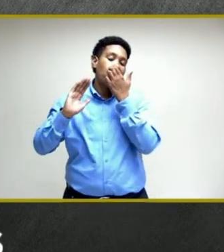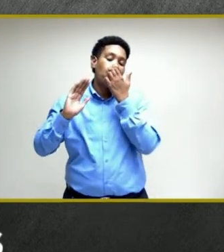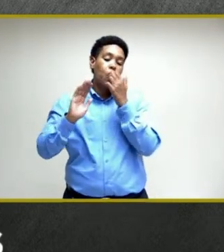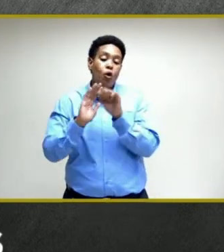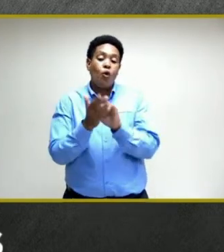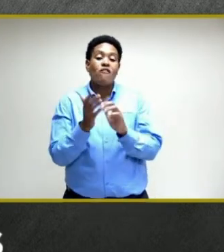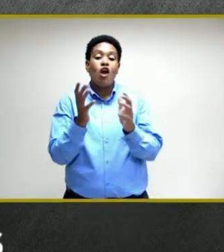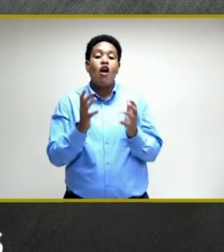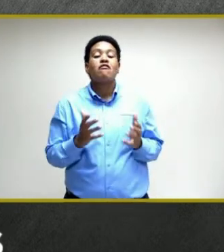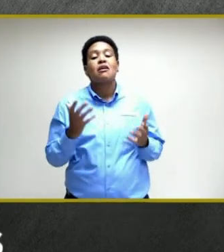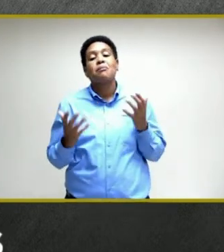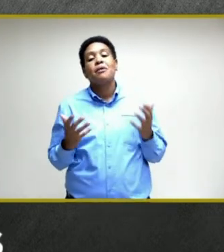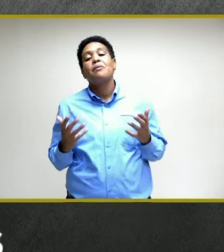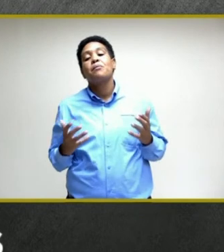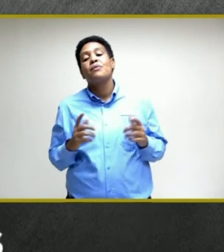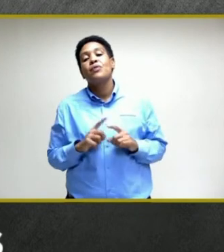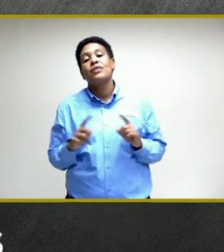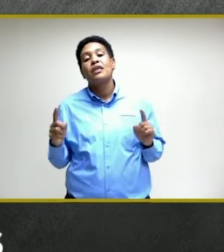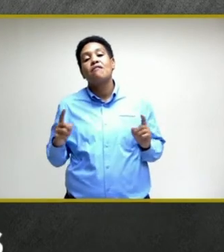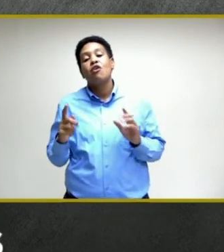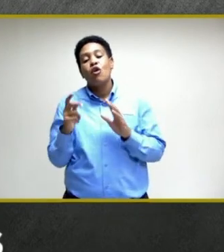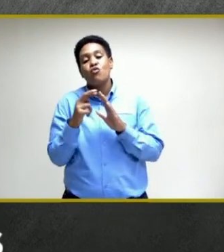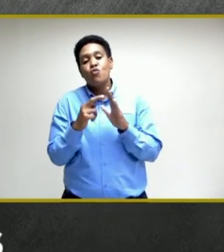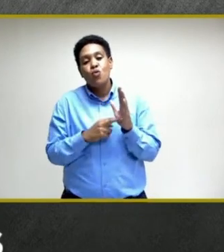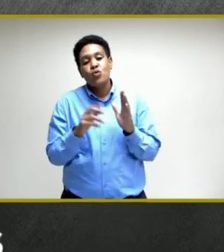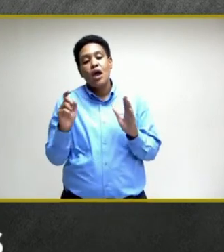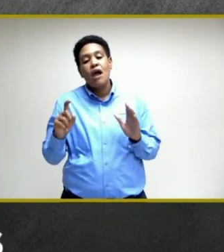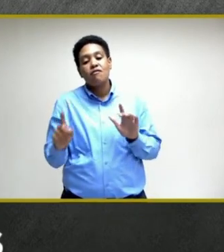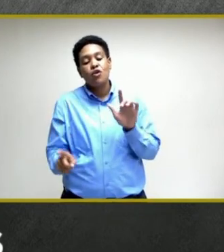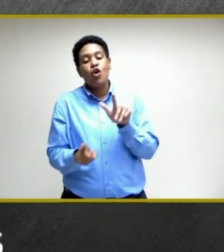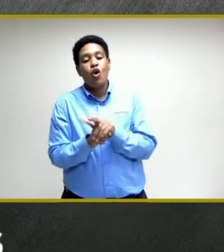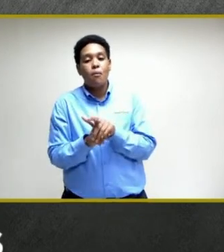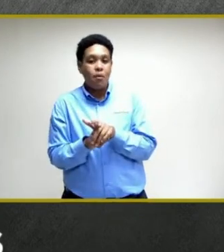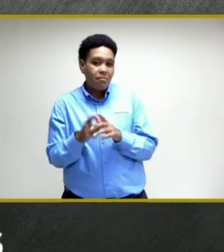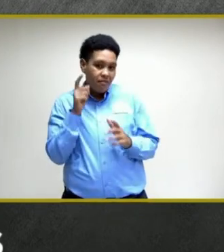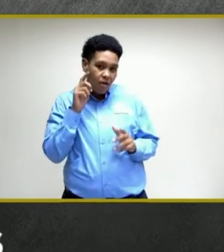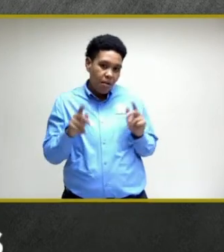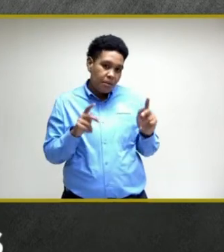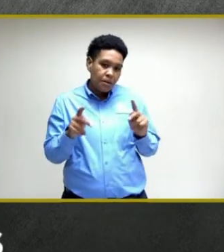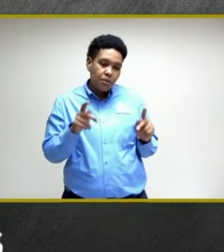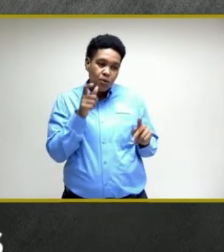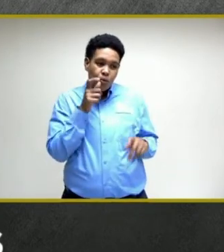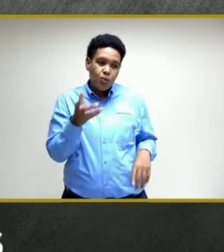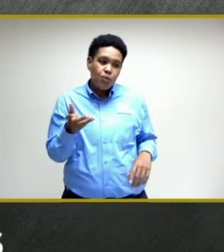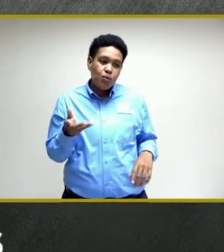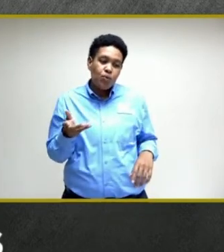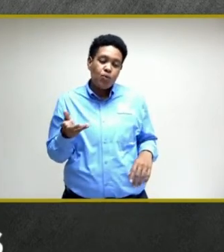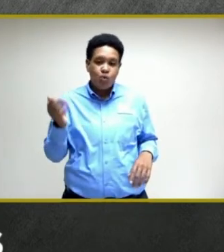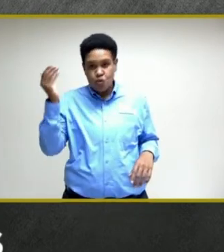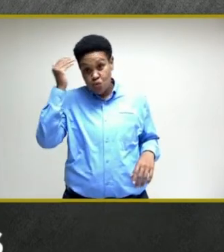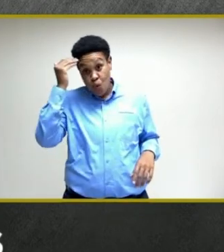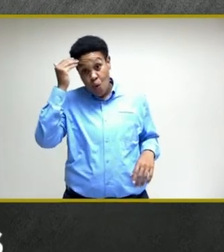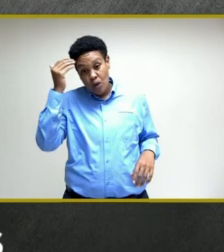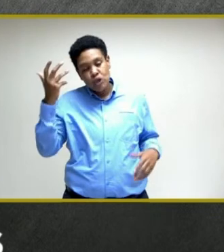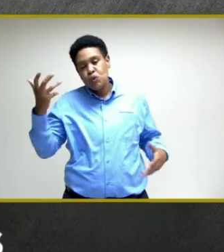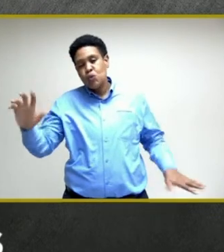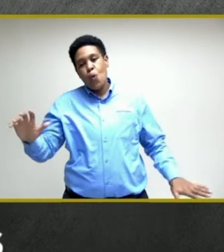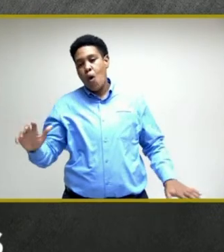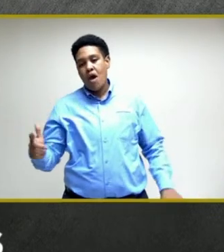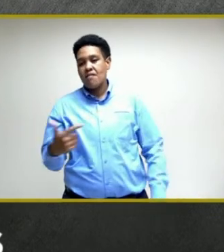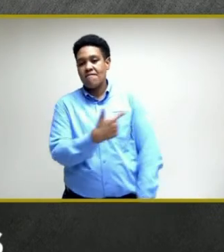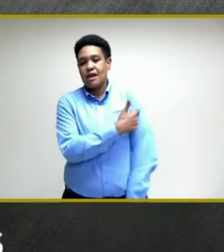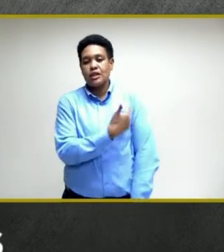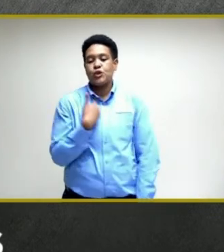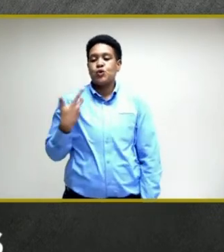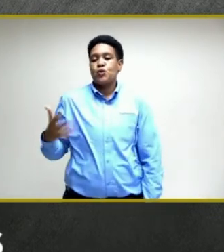that there may be different protocols that would have to come into play for persons who knowingly do not take the vaccine.